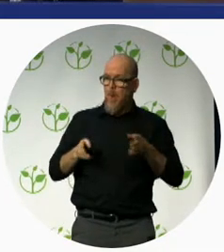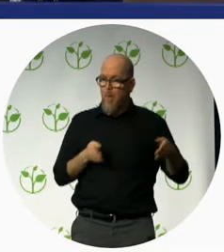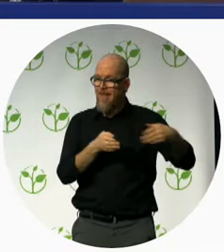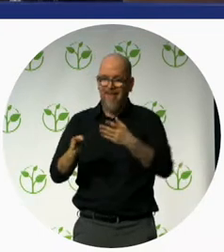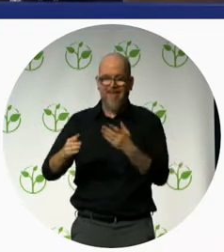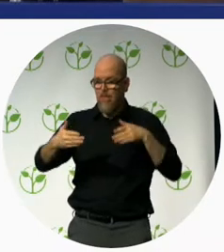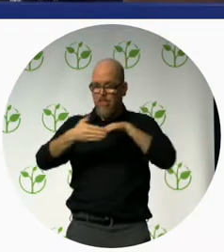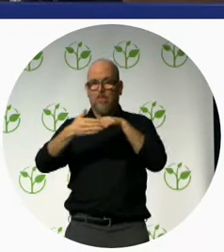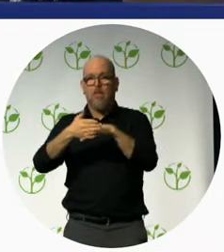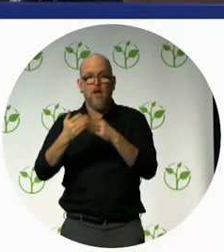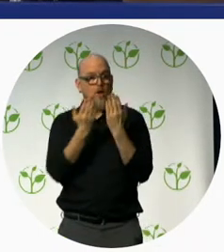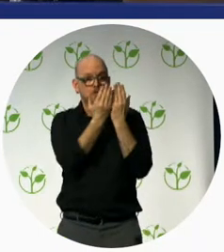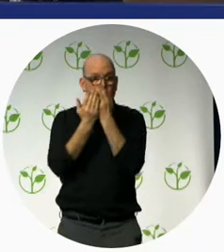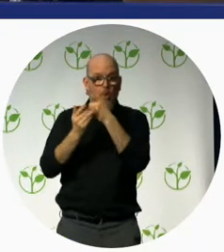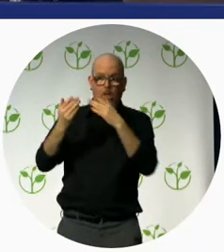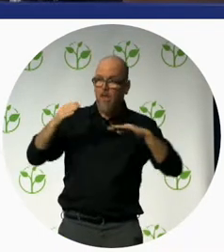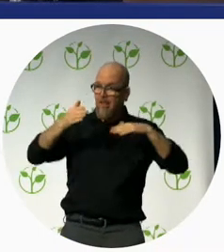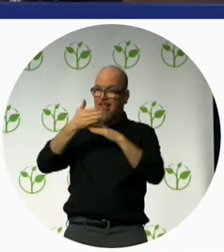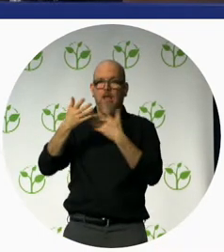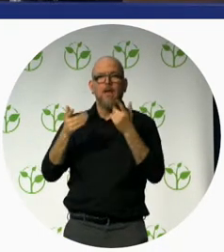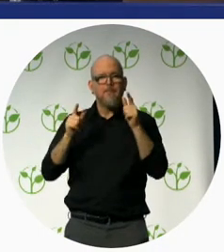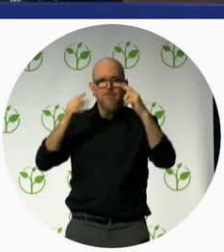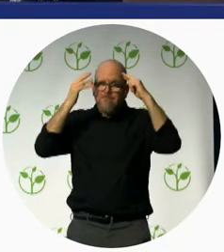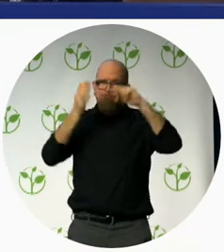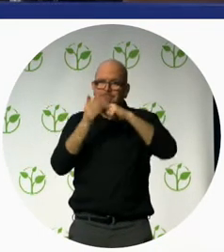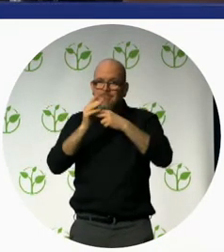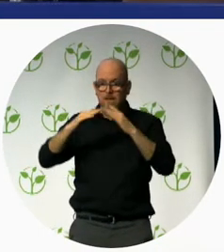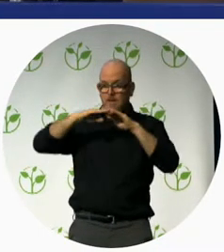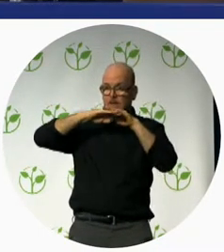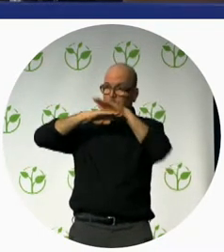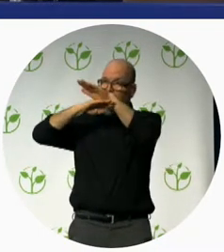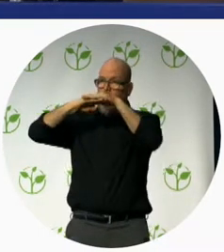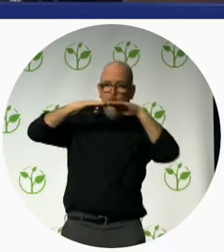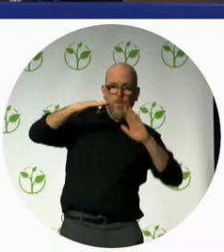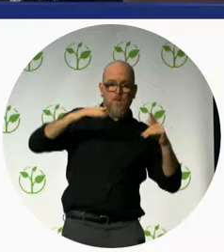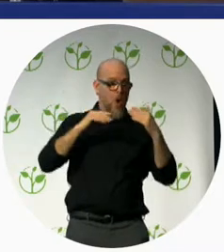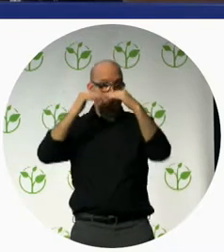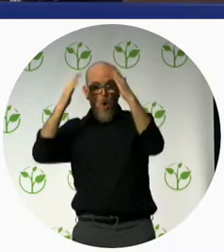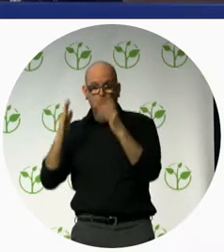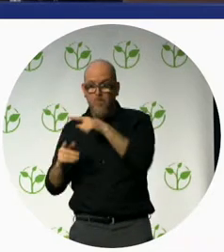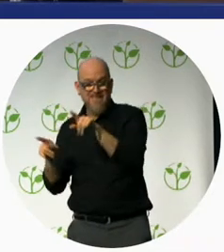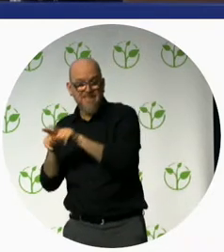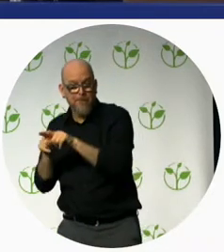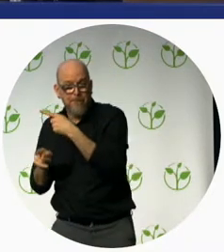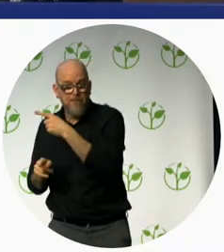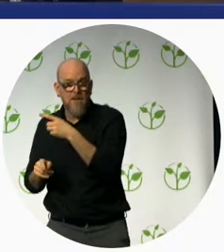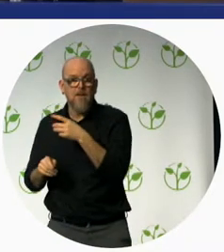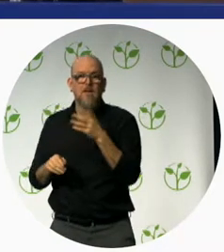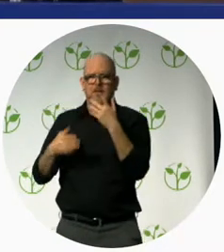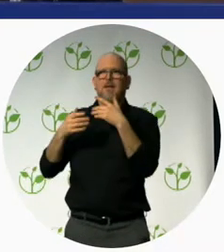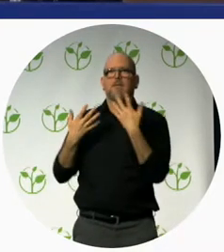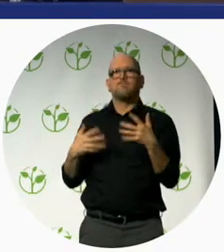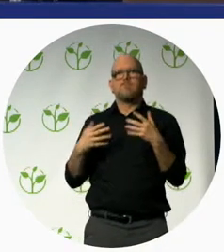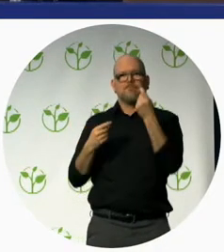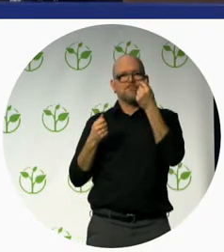we provide parents education and rehabilitation into that space and social participation we are doing a lot of other